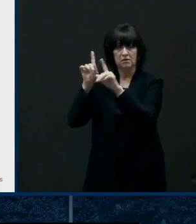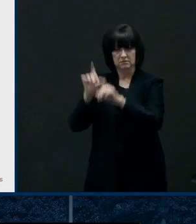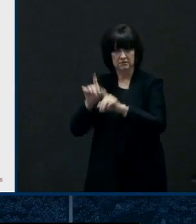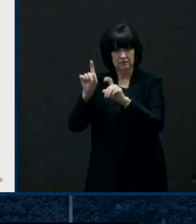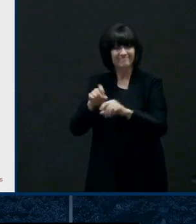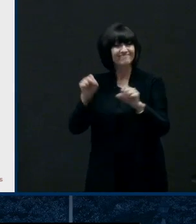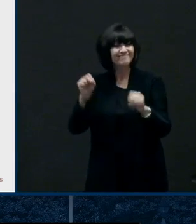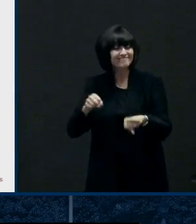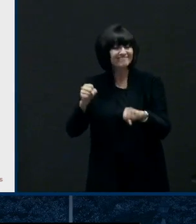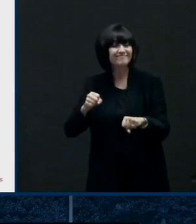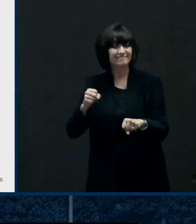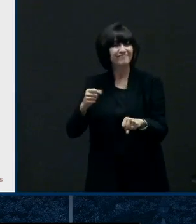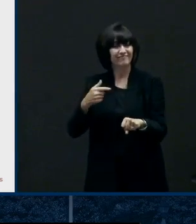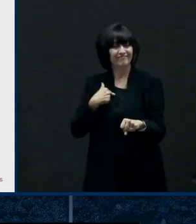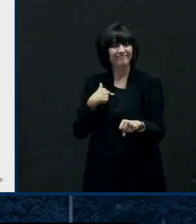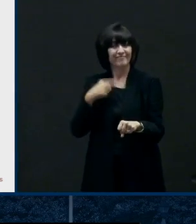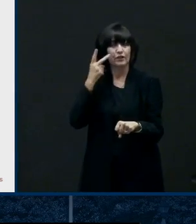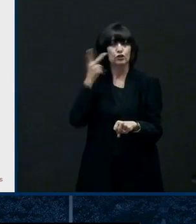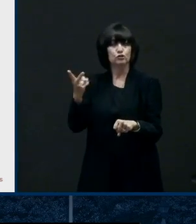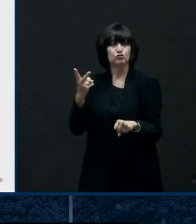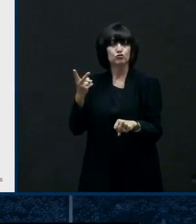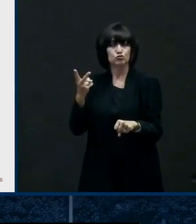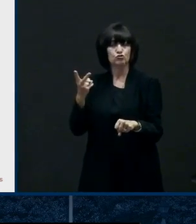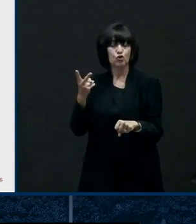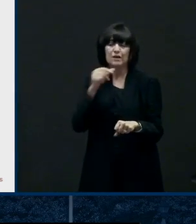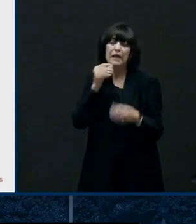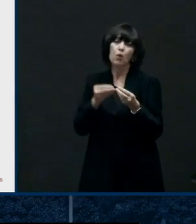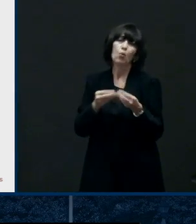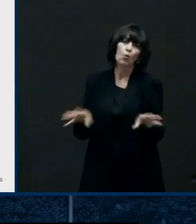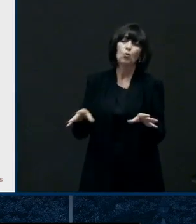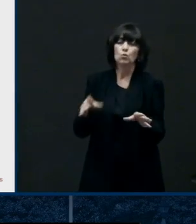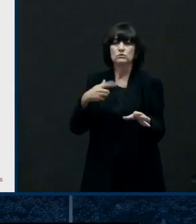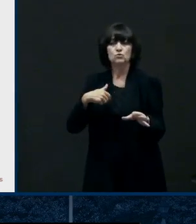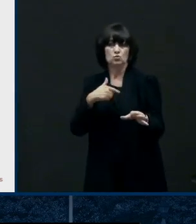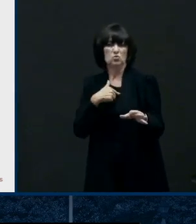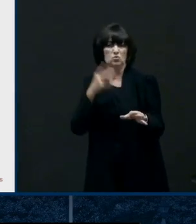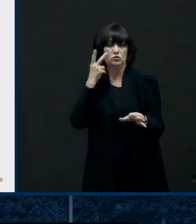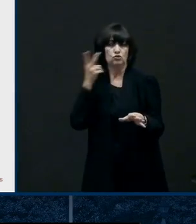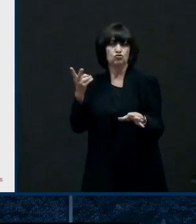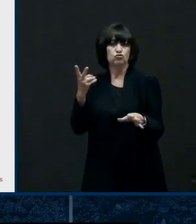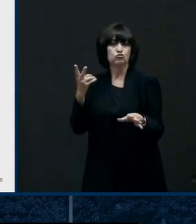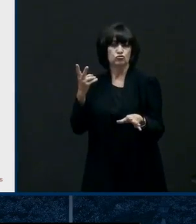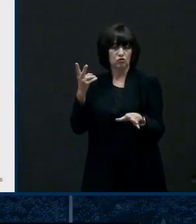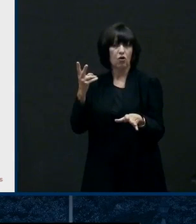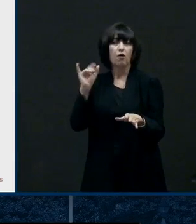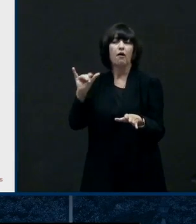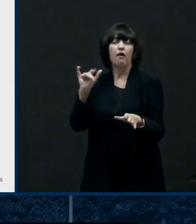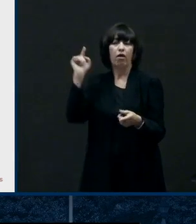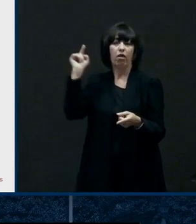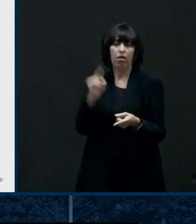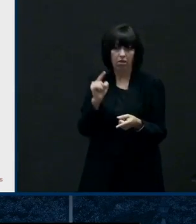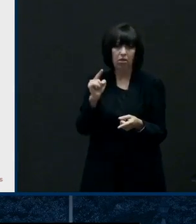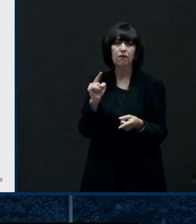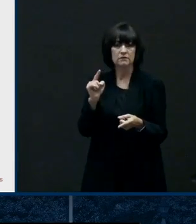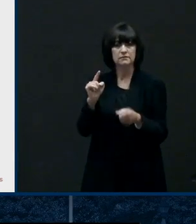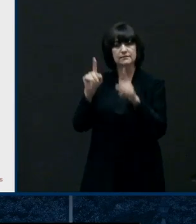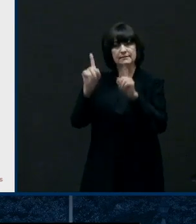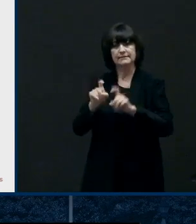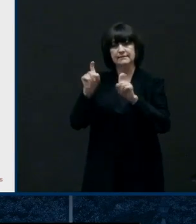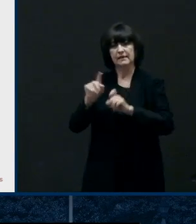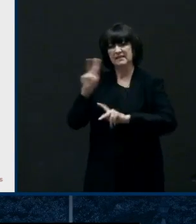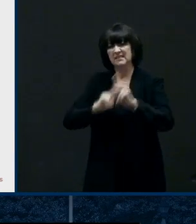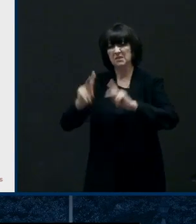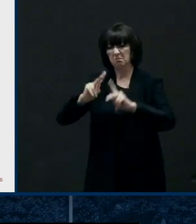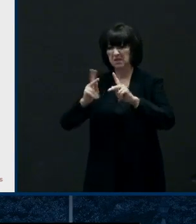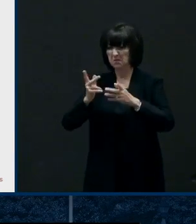weeks uh we lost about 3 000 that we didn't lose we uh you know we're down about 3 000 uh individuals last week as i got tested uh testing